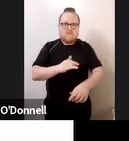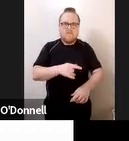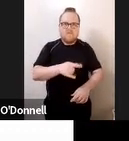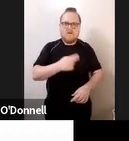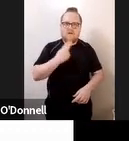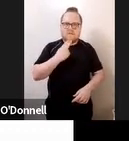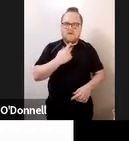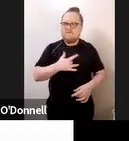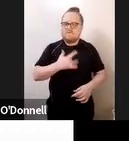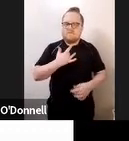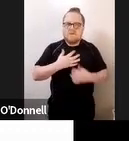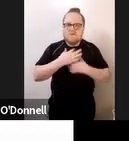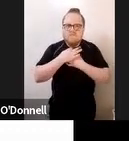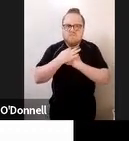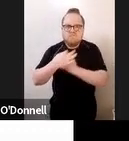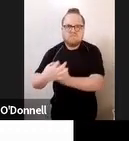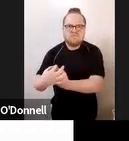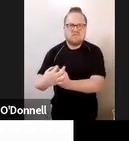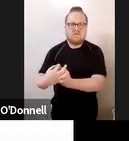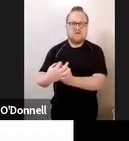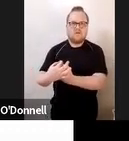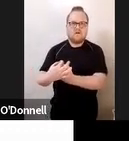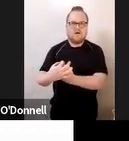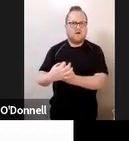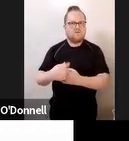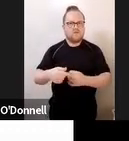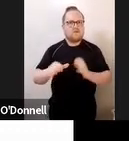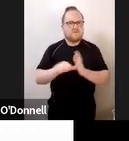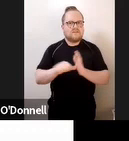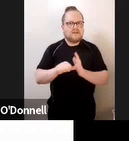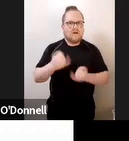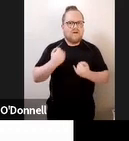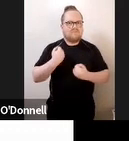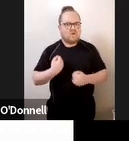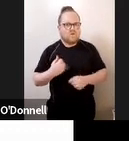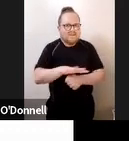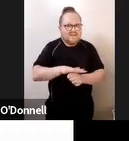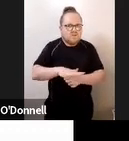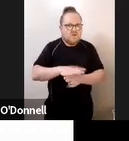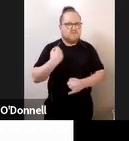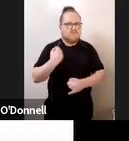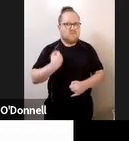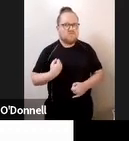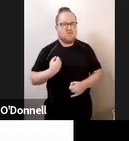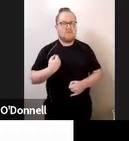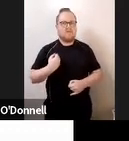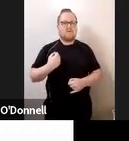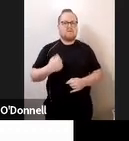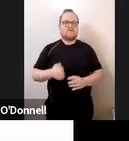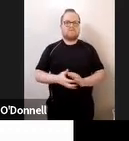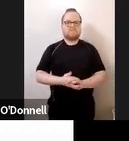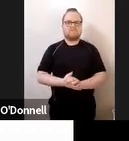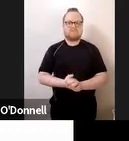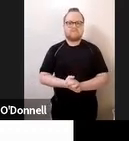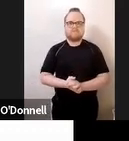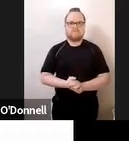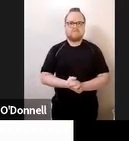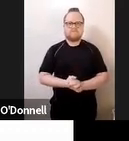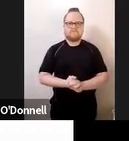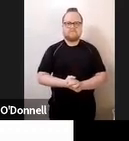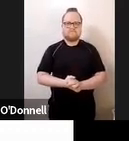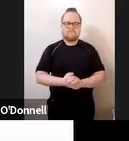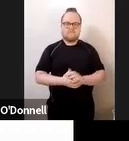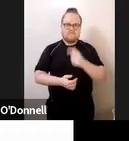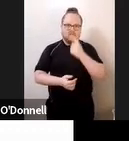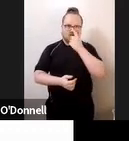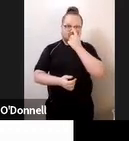But again, when you're doing assessments, if you're thinking about and exploring with somebody with acquired deafblindness